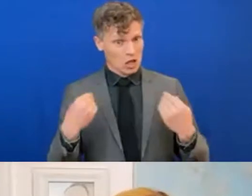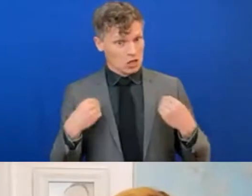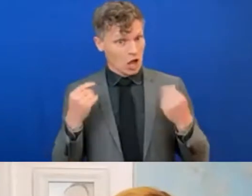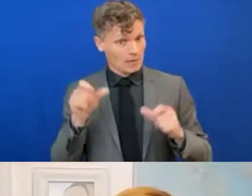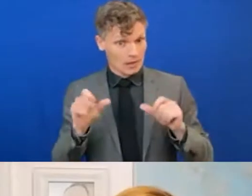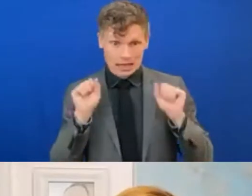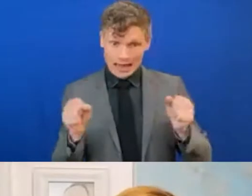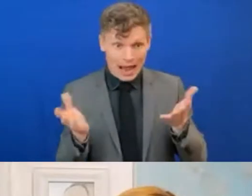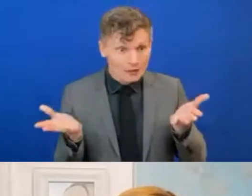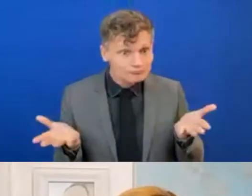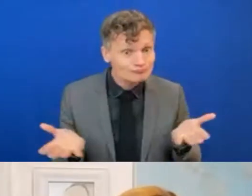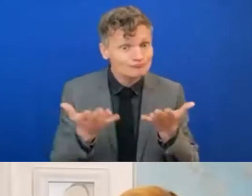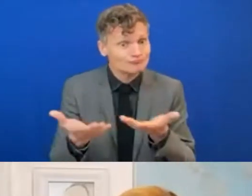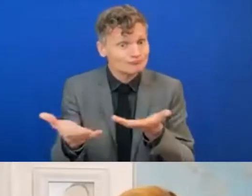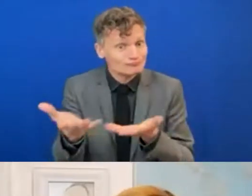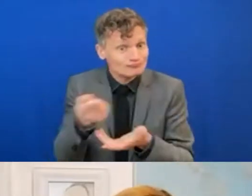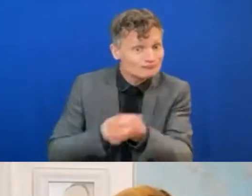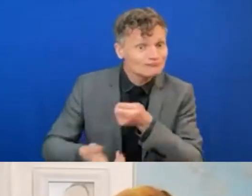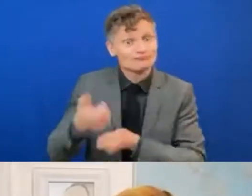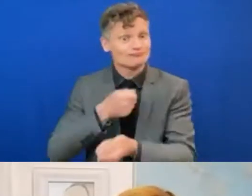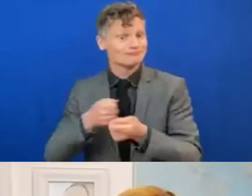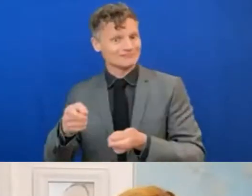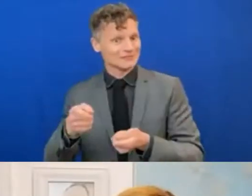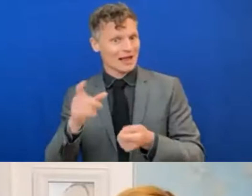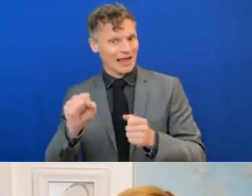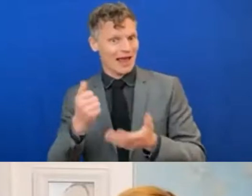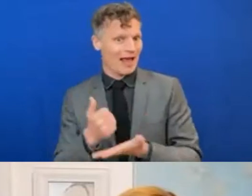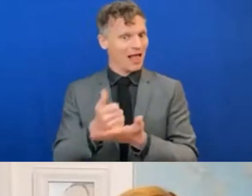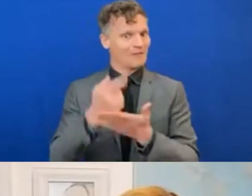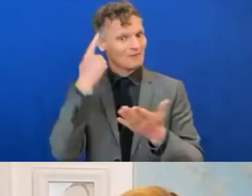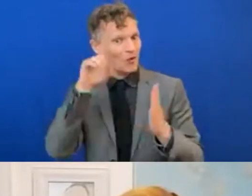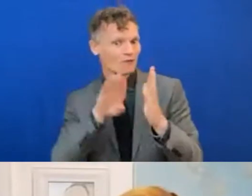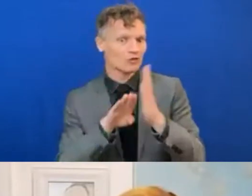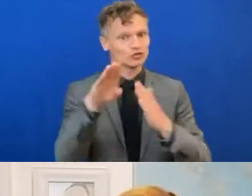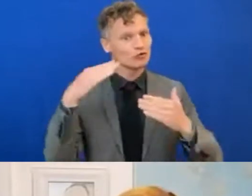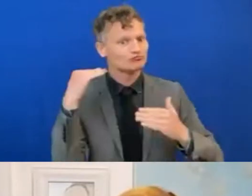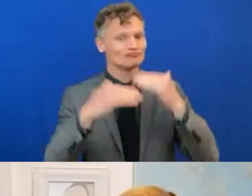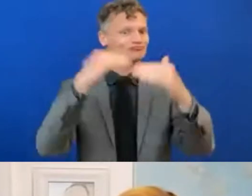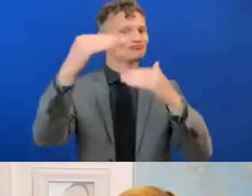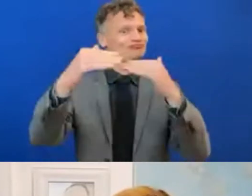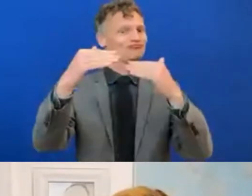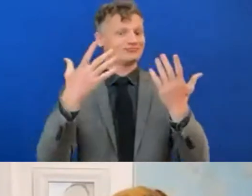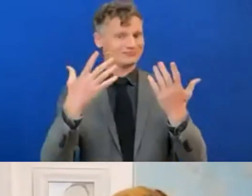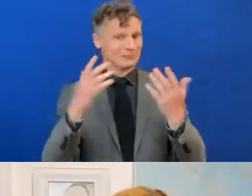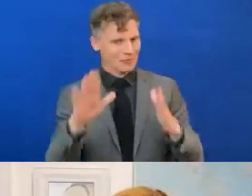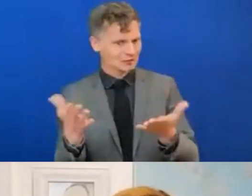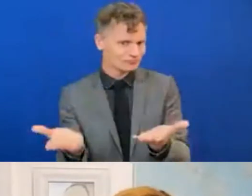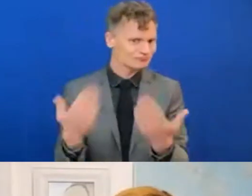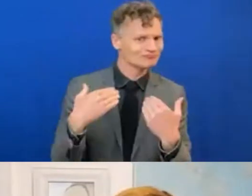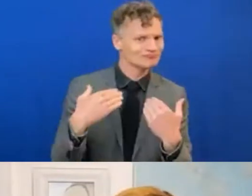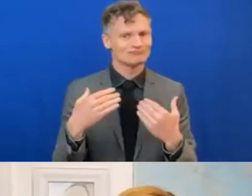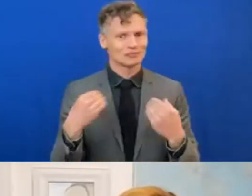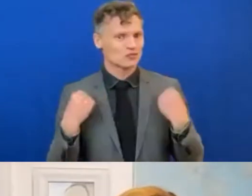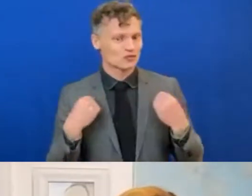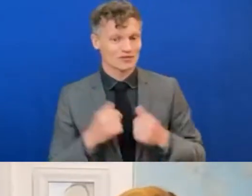is through digital inclusion. Now, my experience specifically last year was I was a chair of the Youth 20 Engagement Group. And